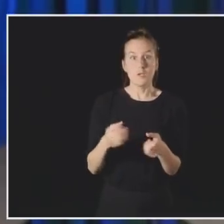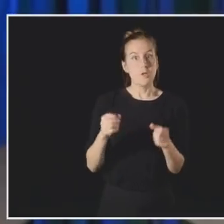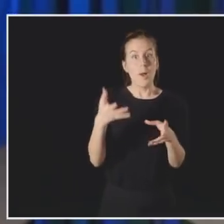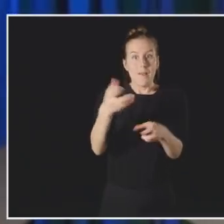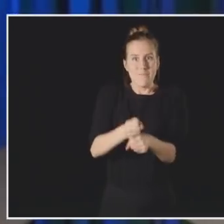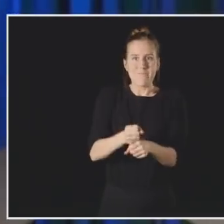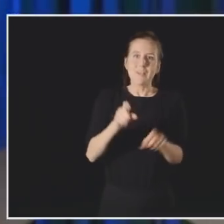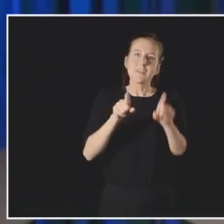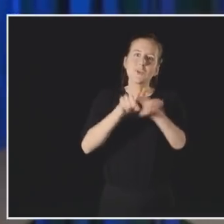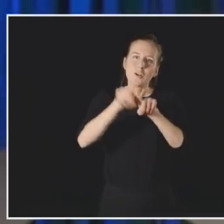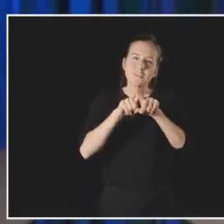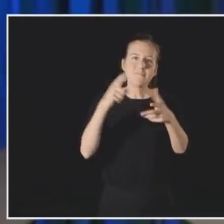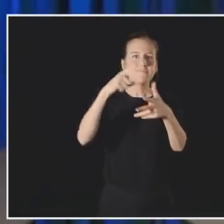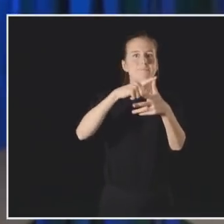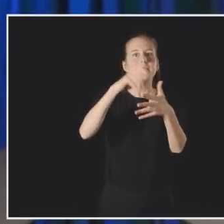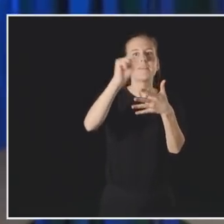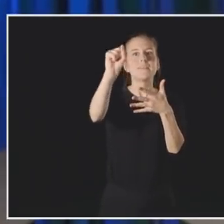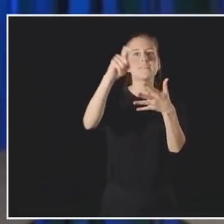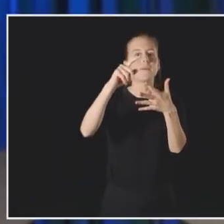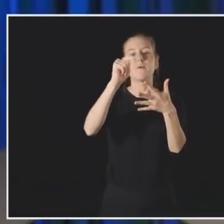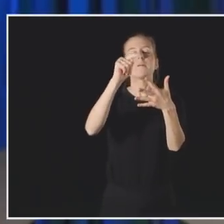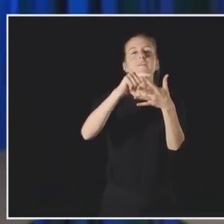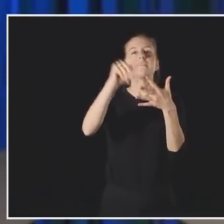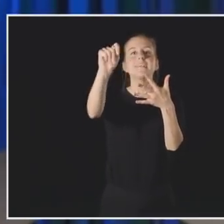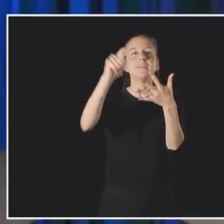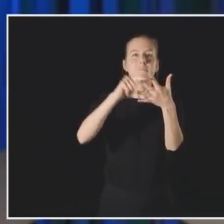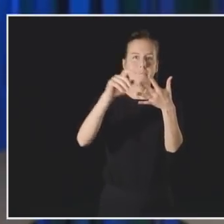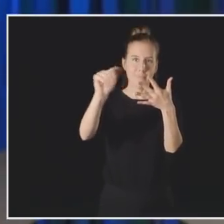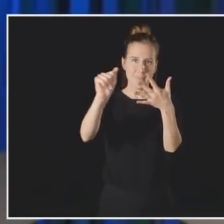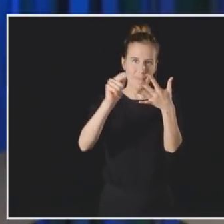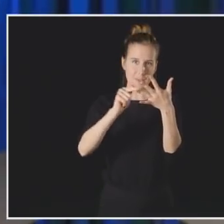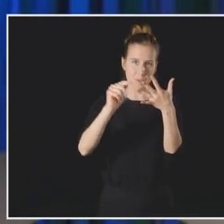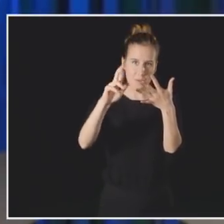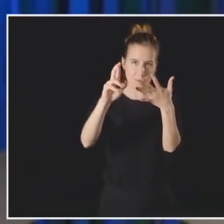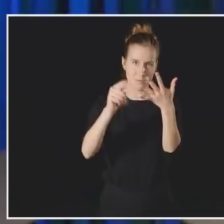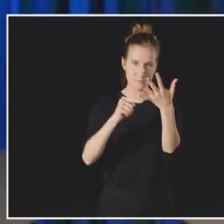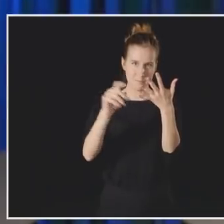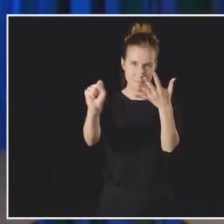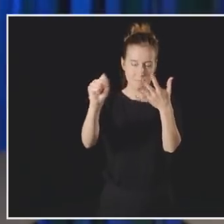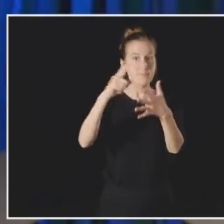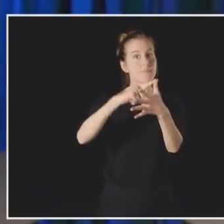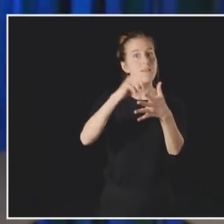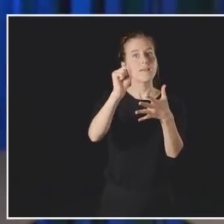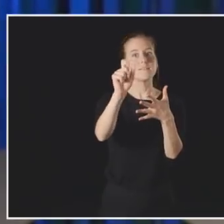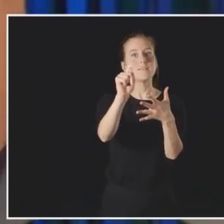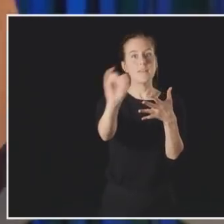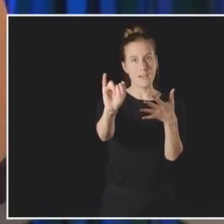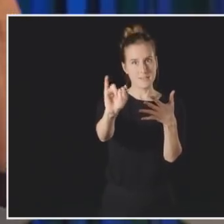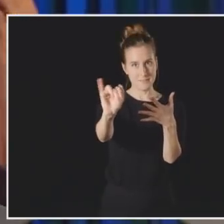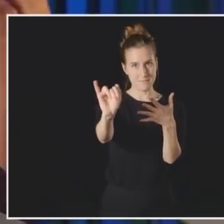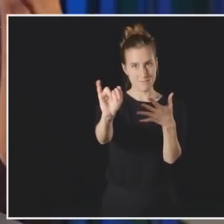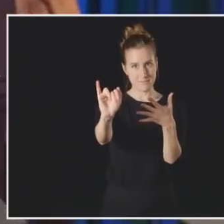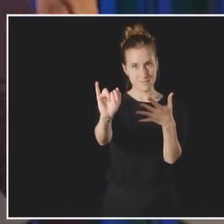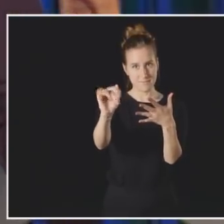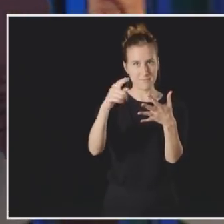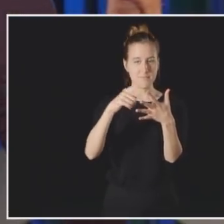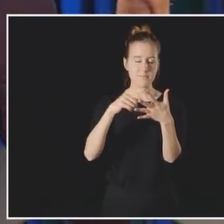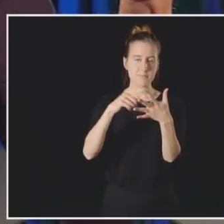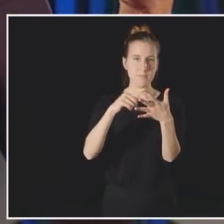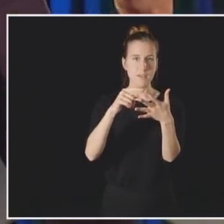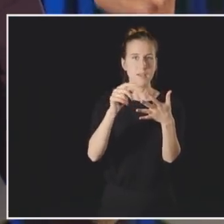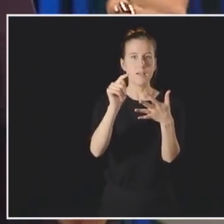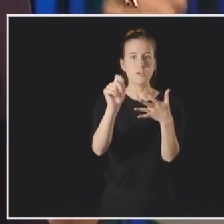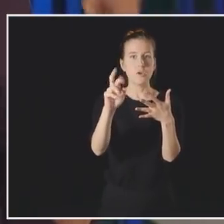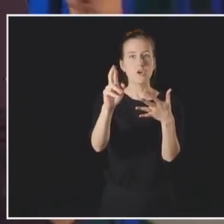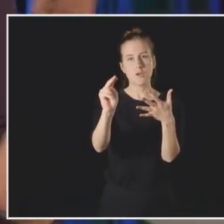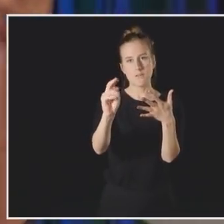STARS. S-T-A-R-S. Sexually transmitted infection